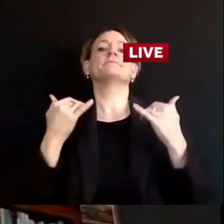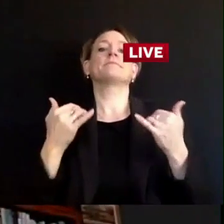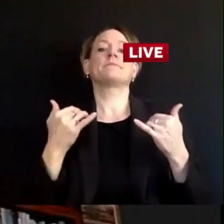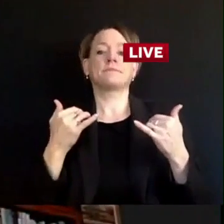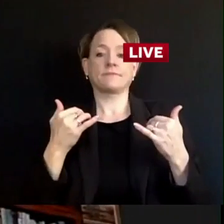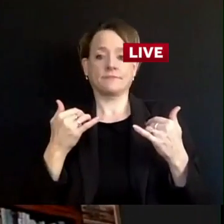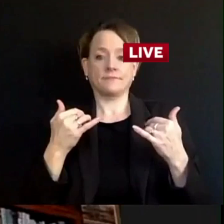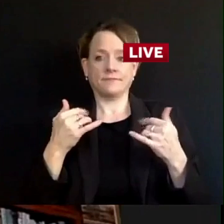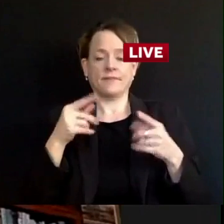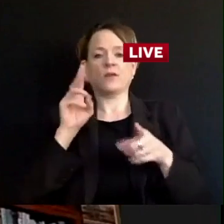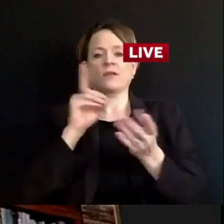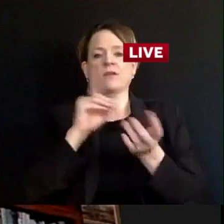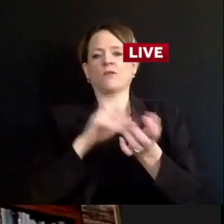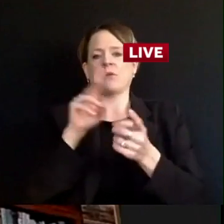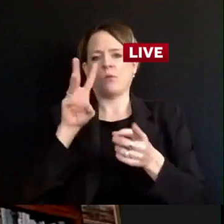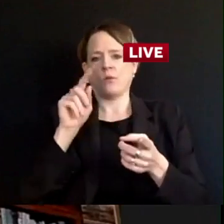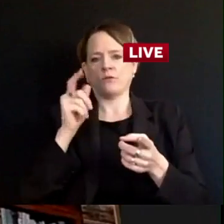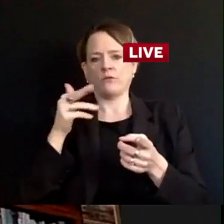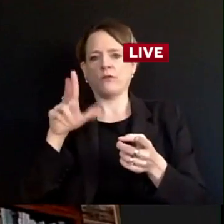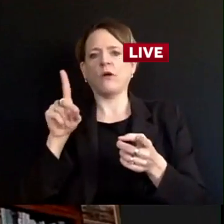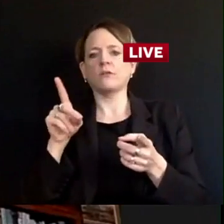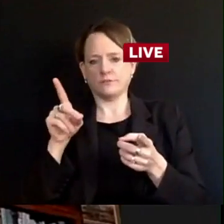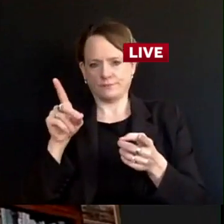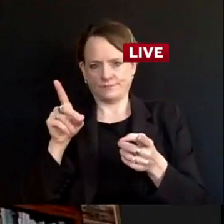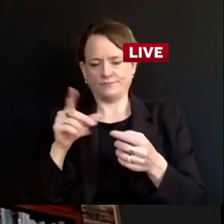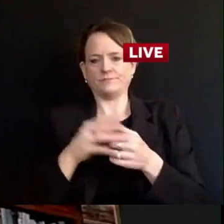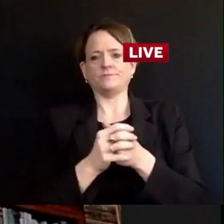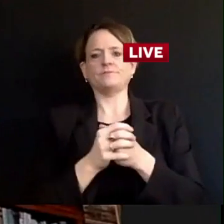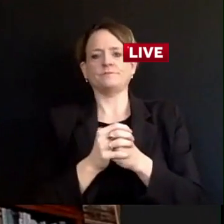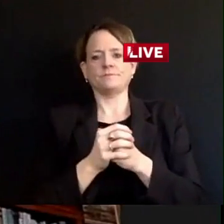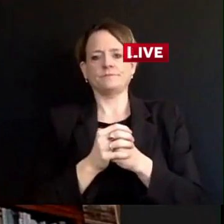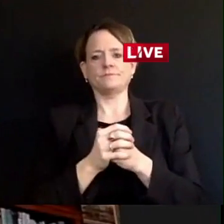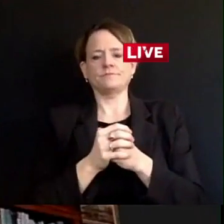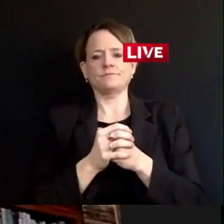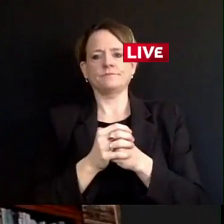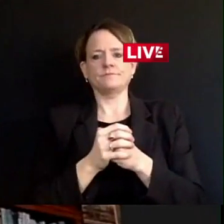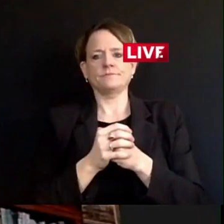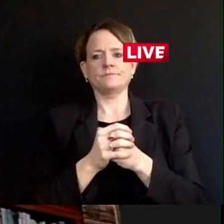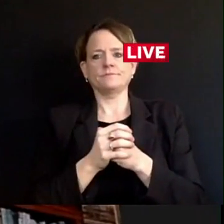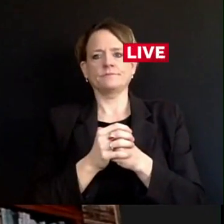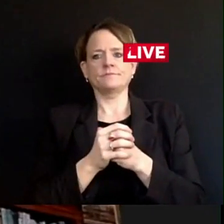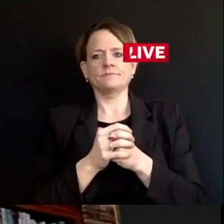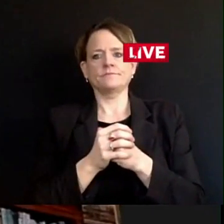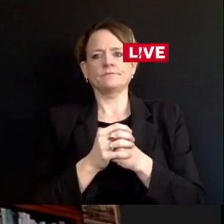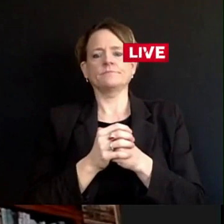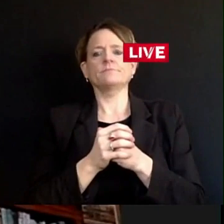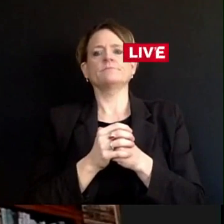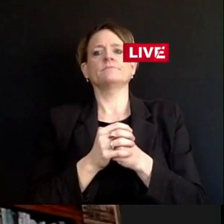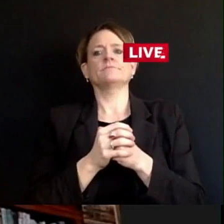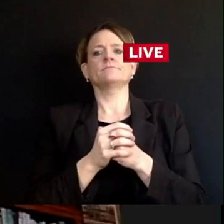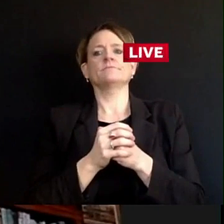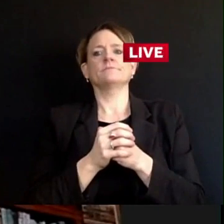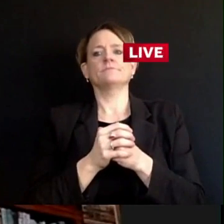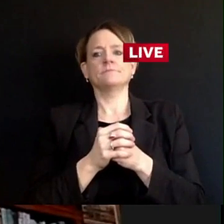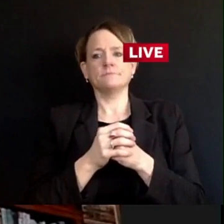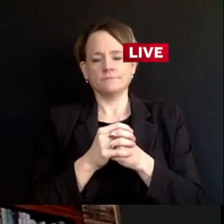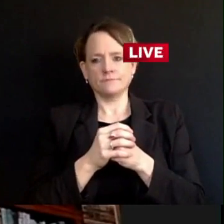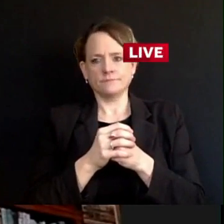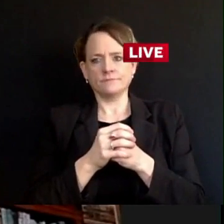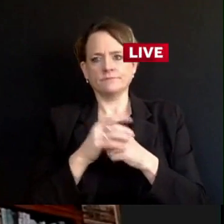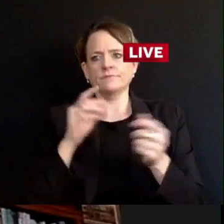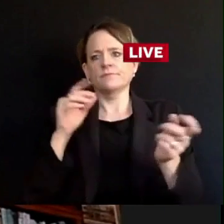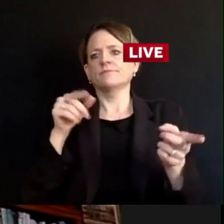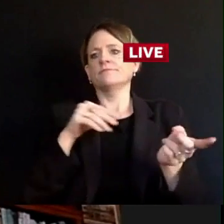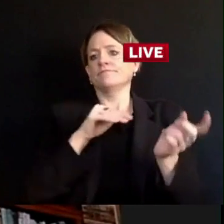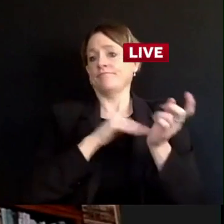Yeah, would say is the number of cases has increased and the larger population is